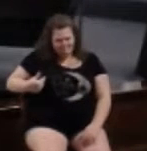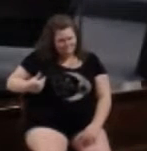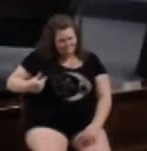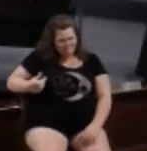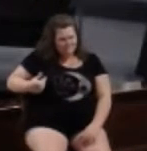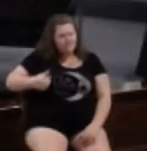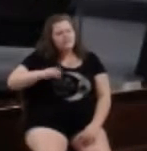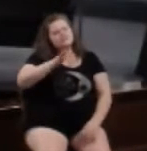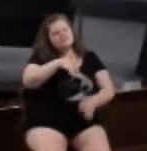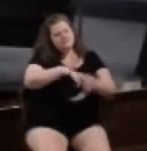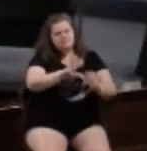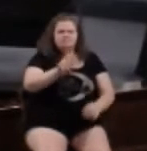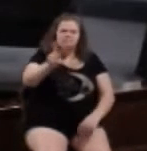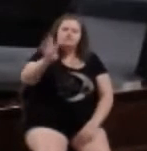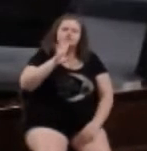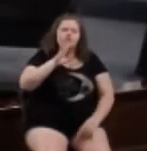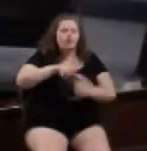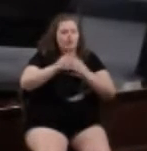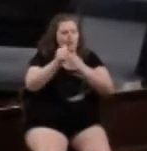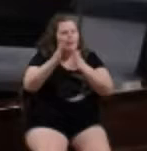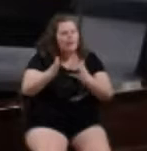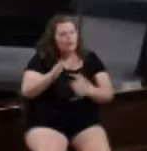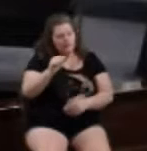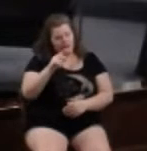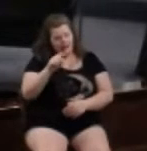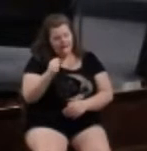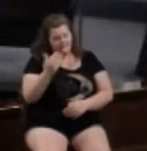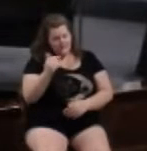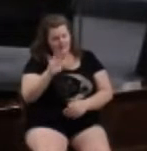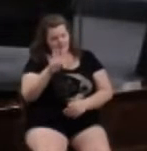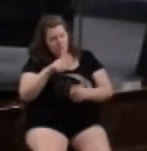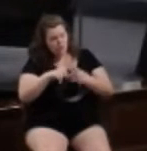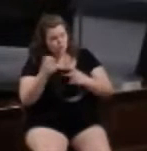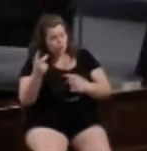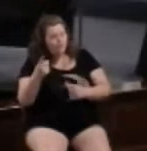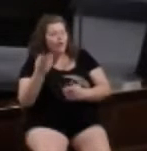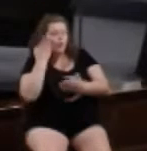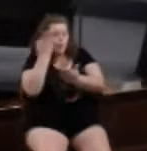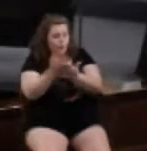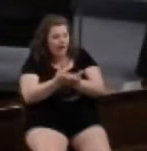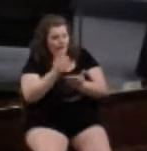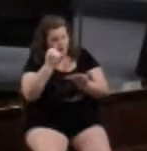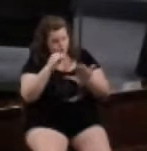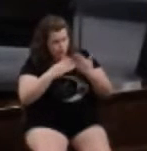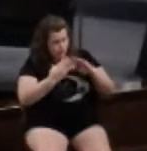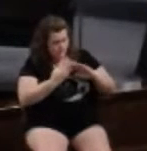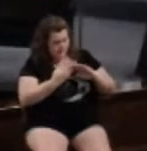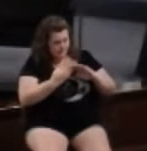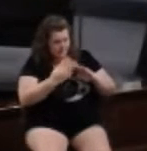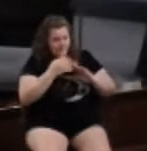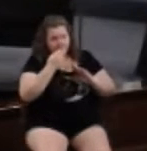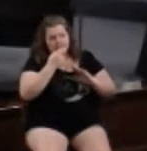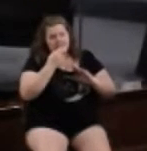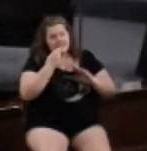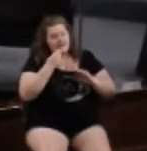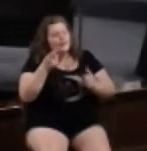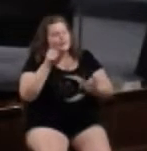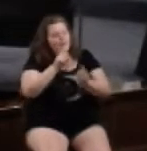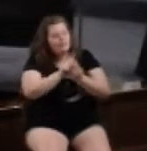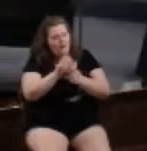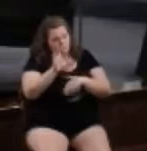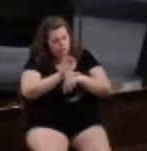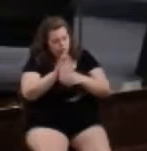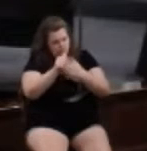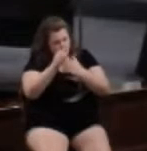Let's go talk to the leaders. Acts 15, 4 through 12, they arrive in Jerusalem and they met with the church